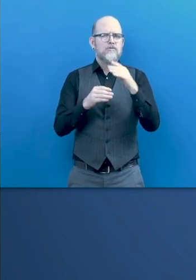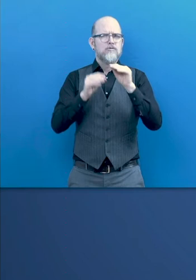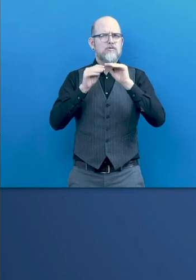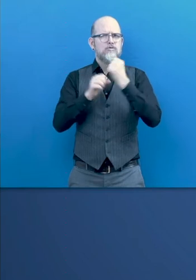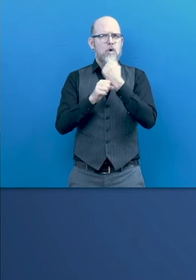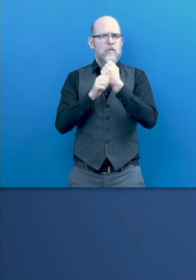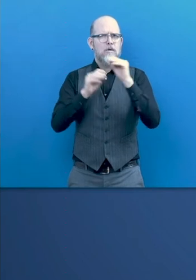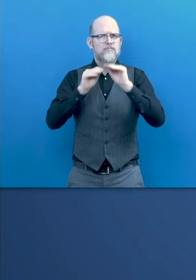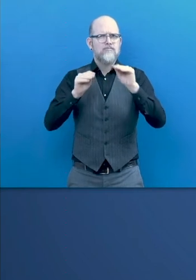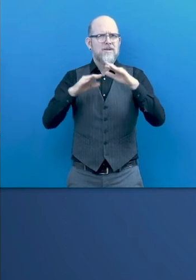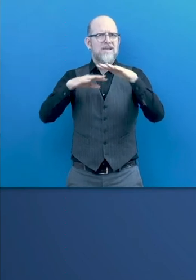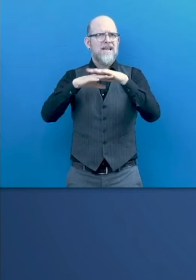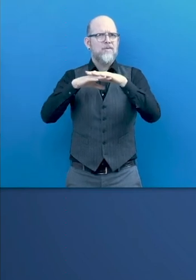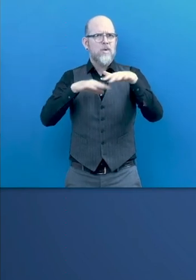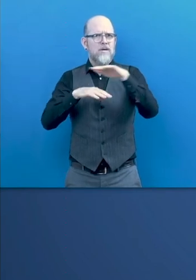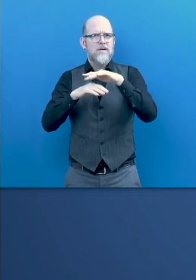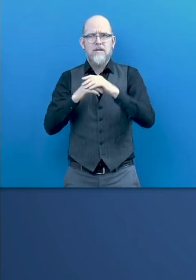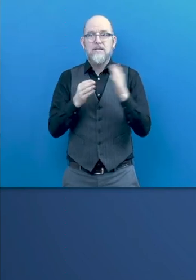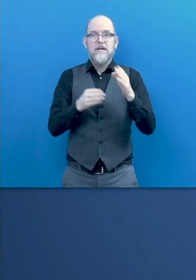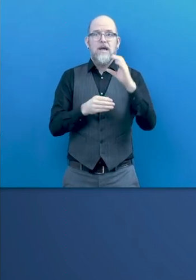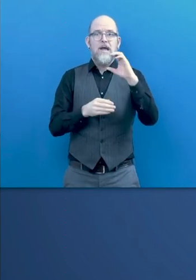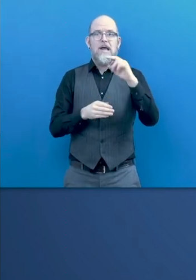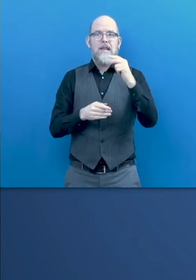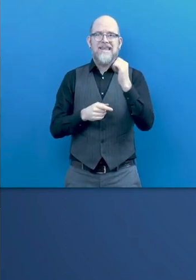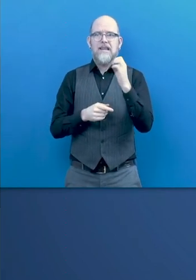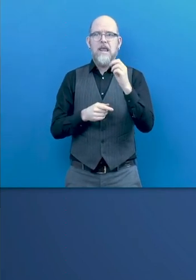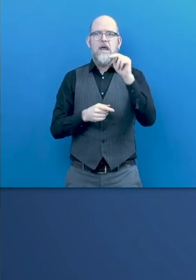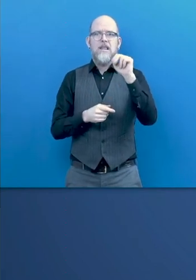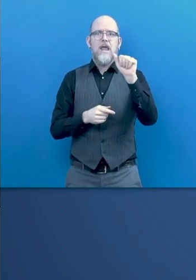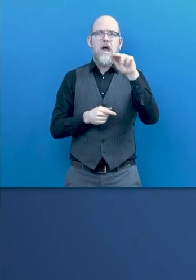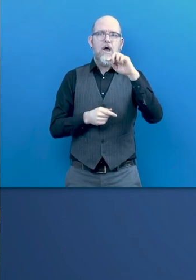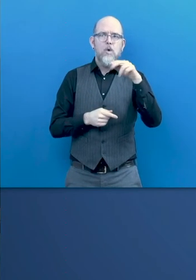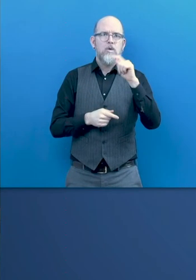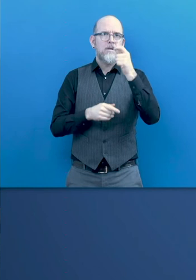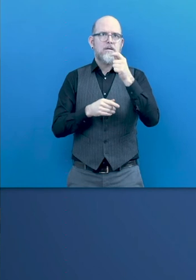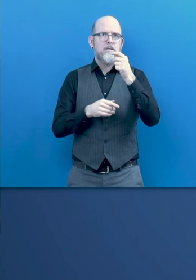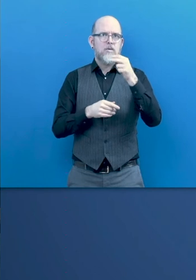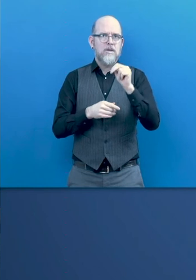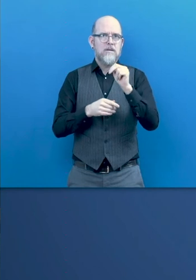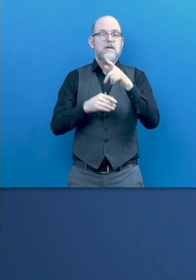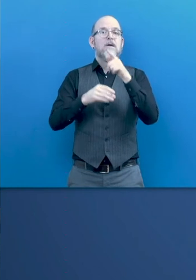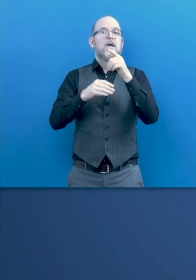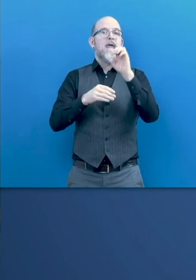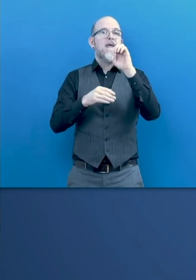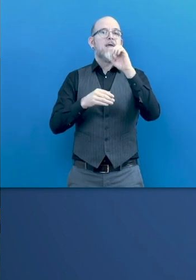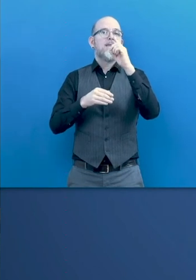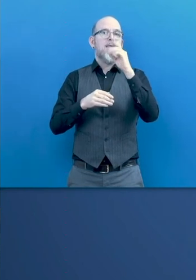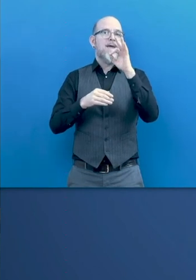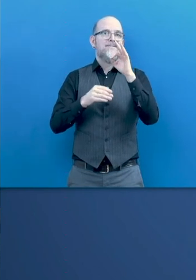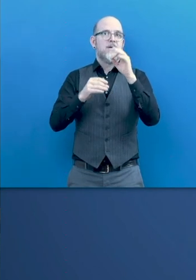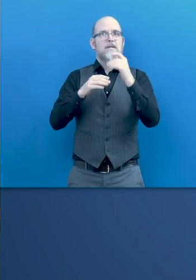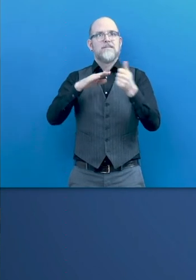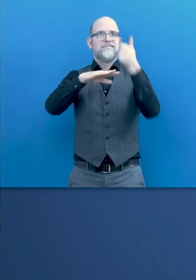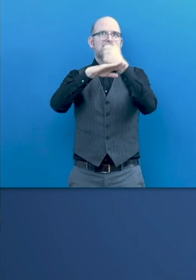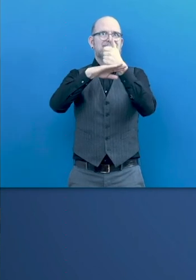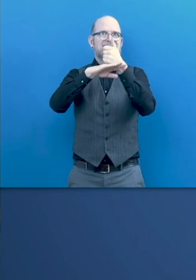Catherine Norton, Director of the Human Disability Forum, the EDF, and Carlos de la Iglesia, Communication and